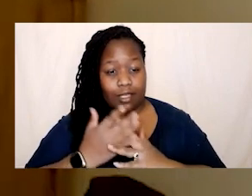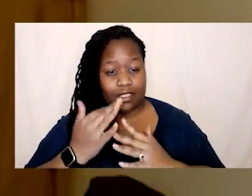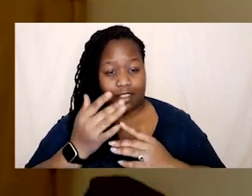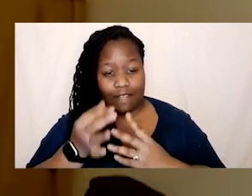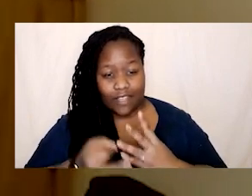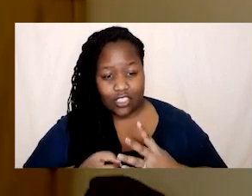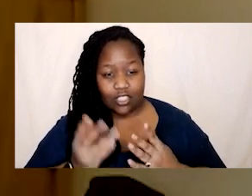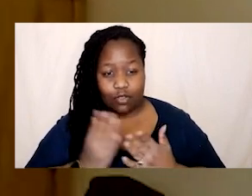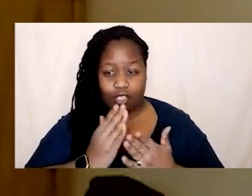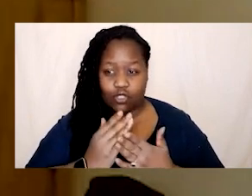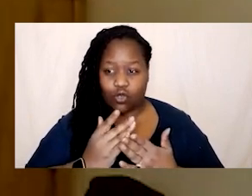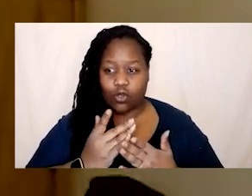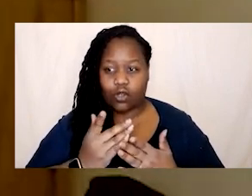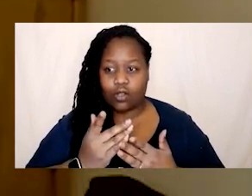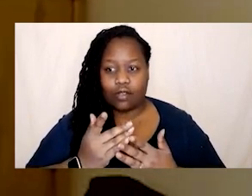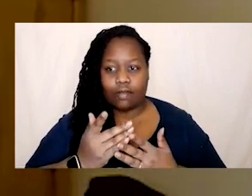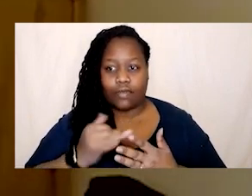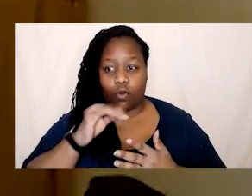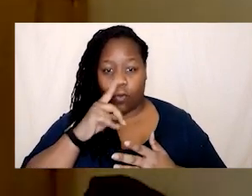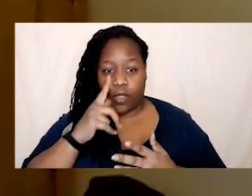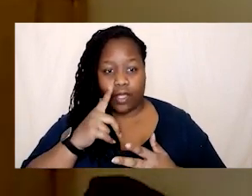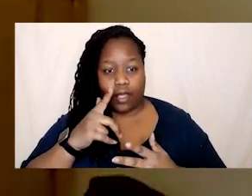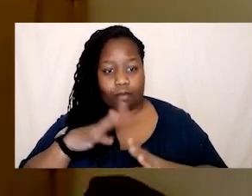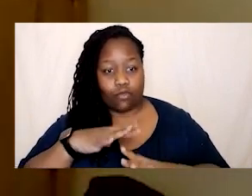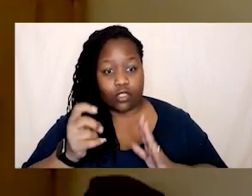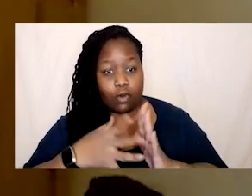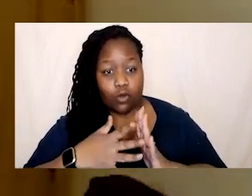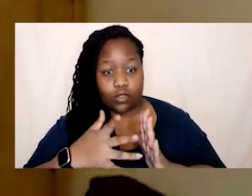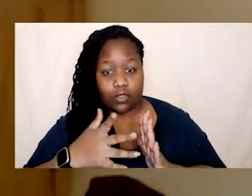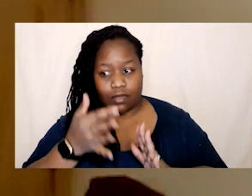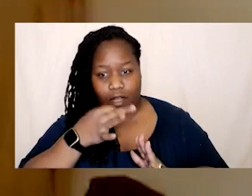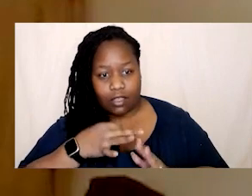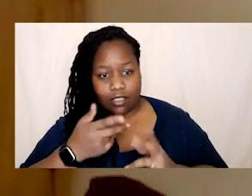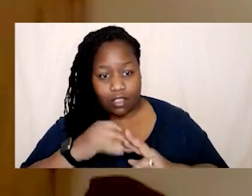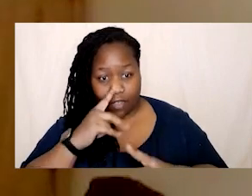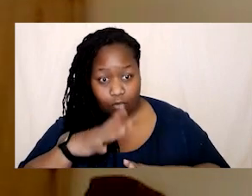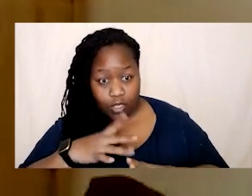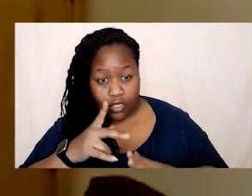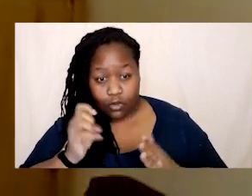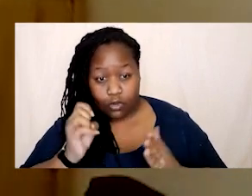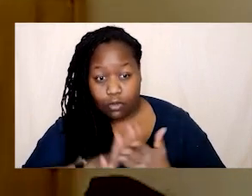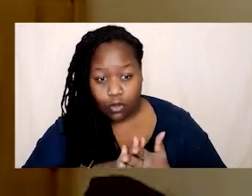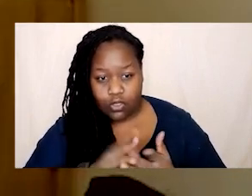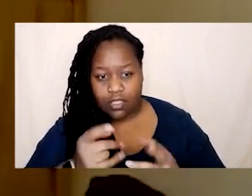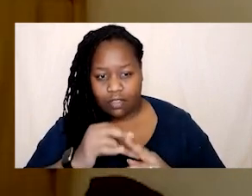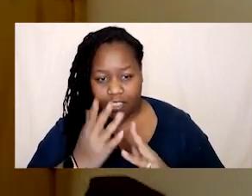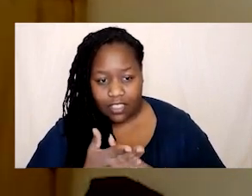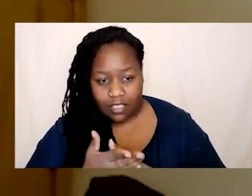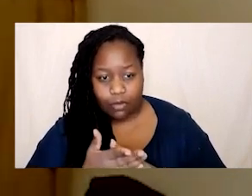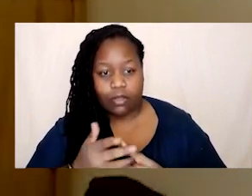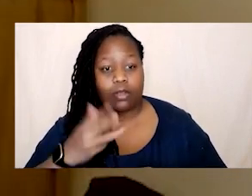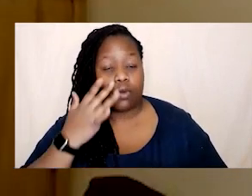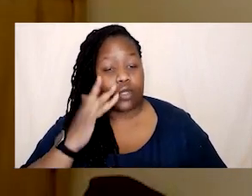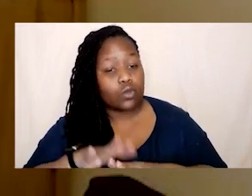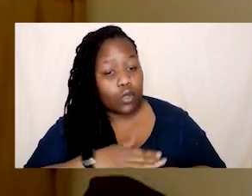pinged are you sure you're ready to send that because it doesn't have alt text um and actually there is something about yeah slowing down um and when you slow down you